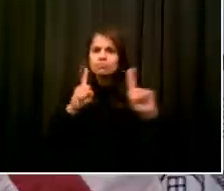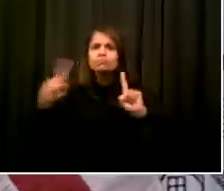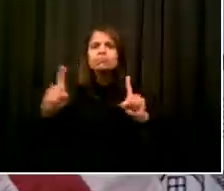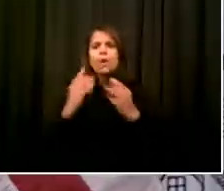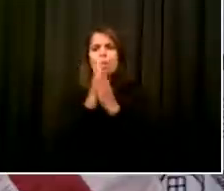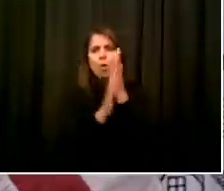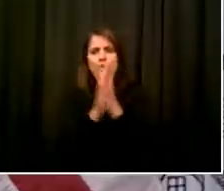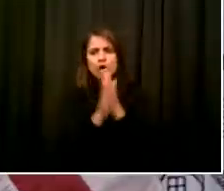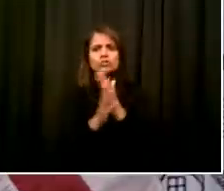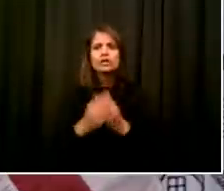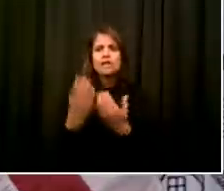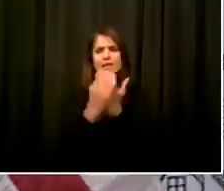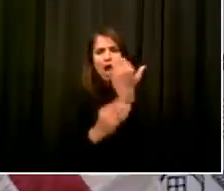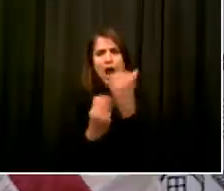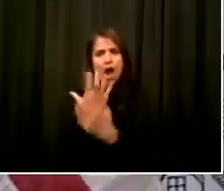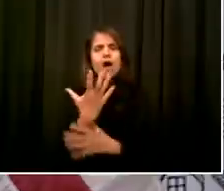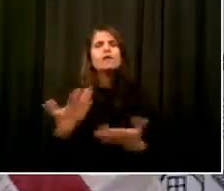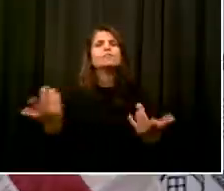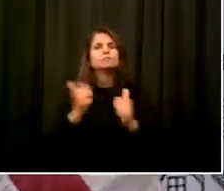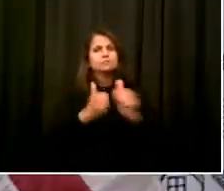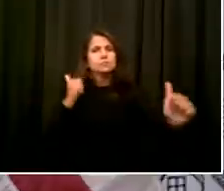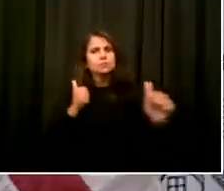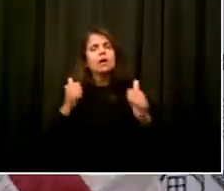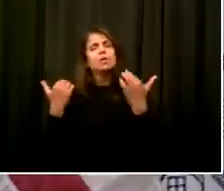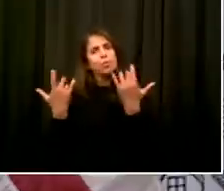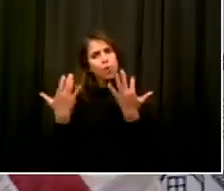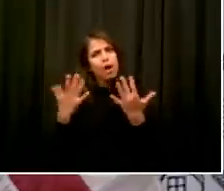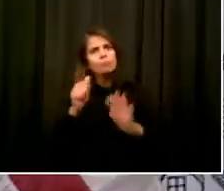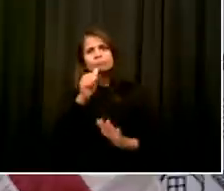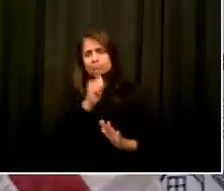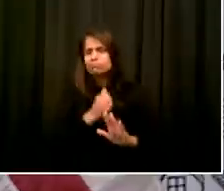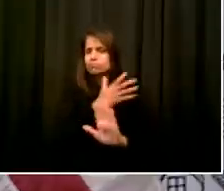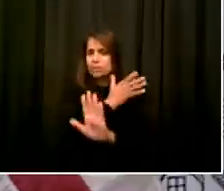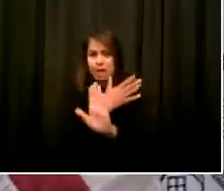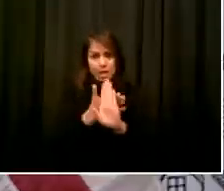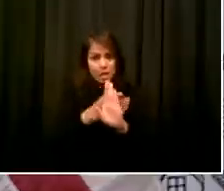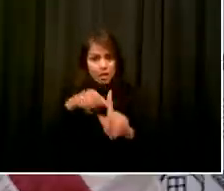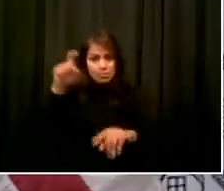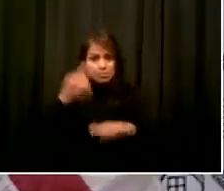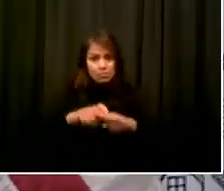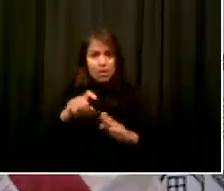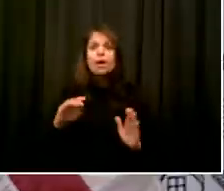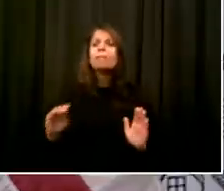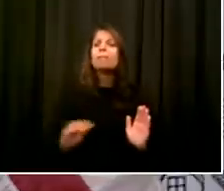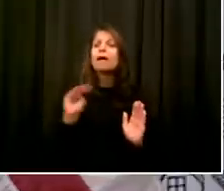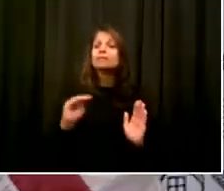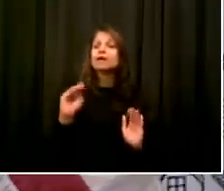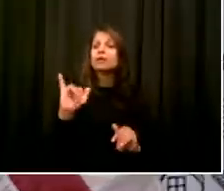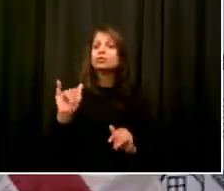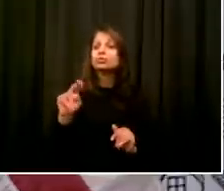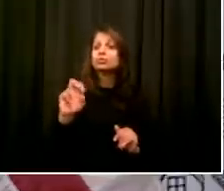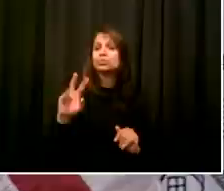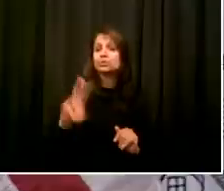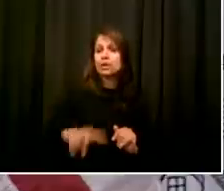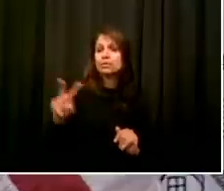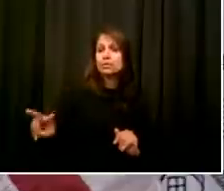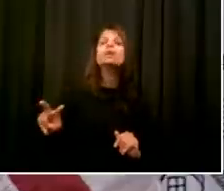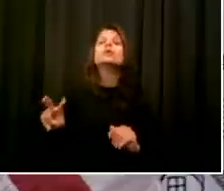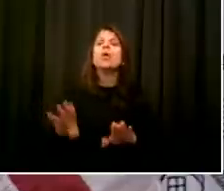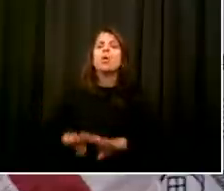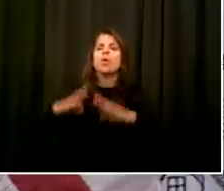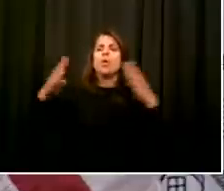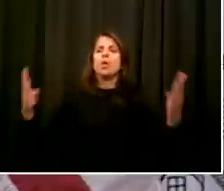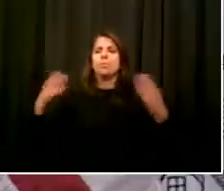that are part of phase one. We're going to have lots of ambassadors out, lots of people out giving face coverings, reminding people to keep their social